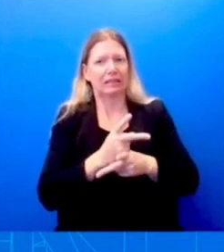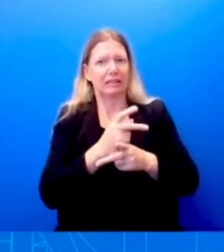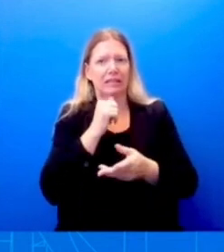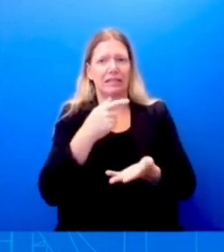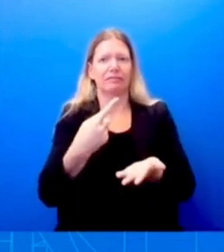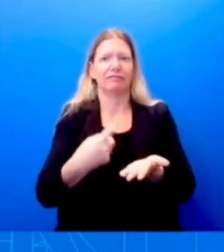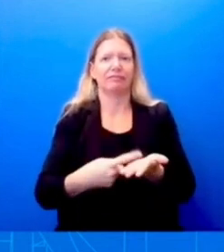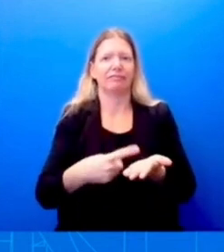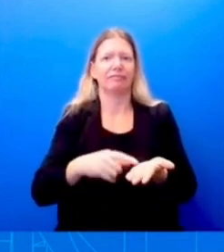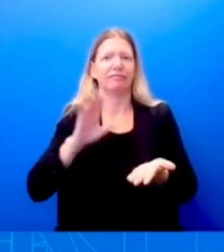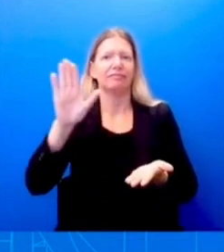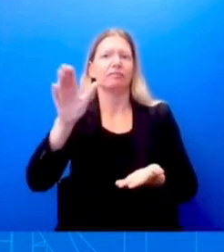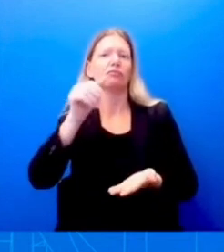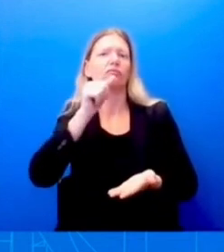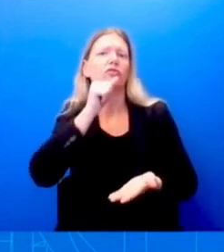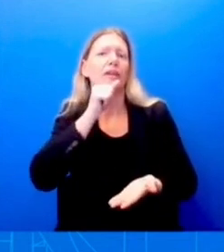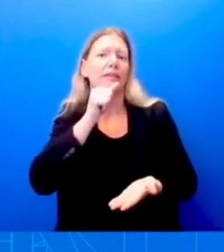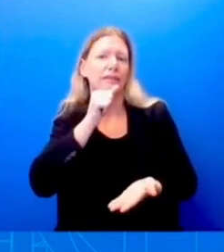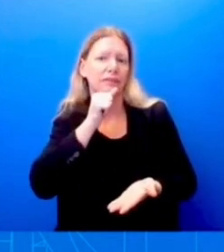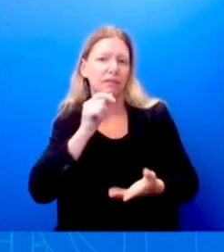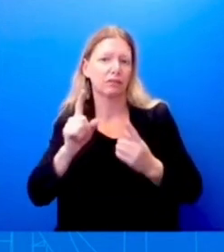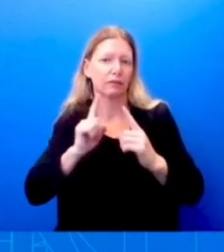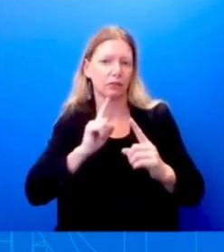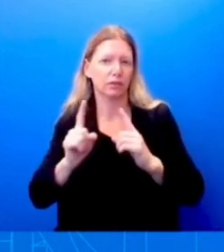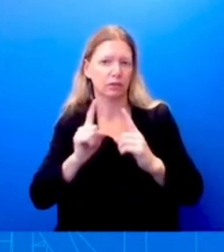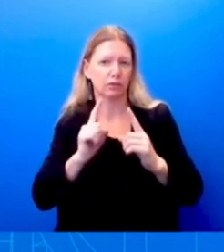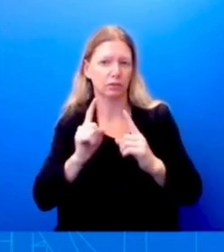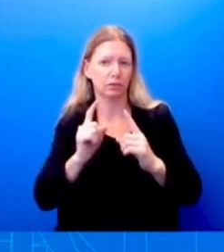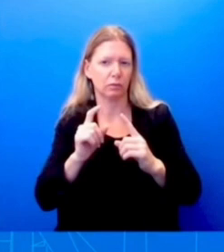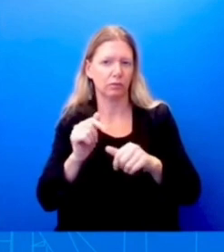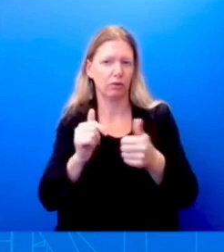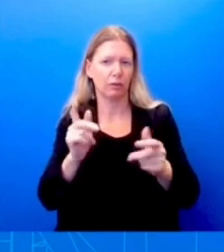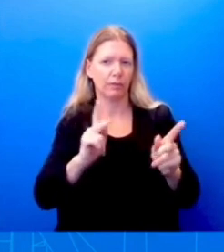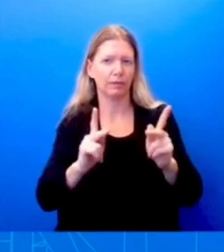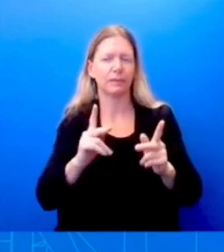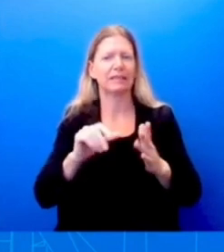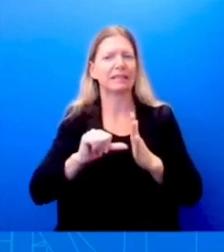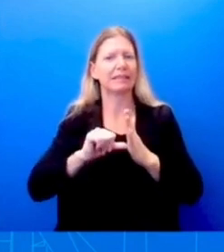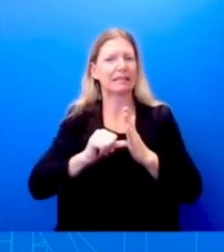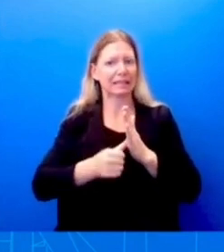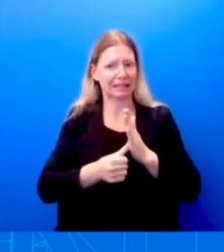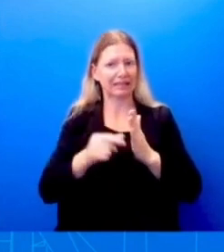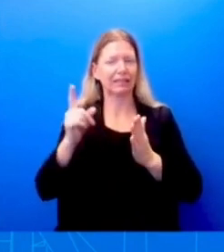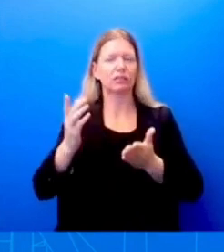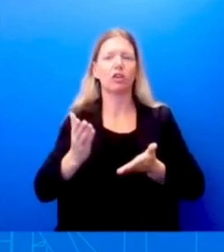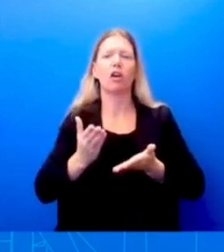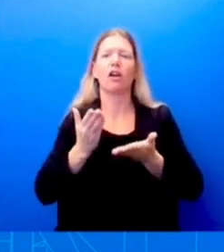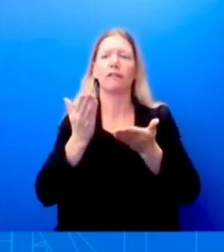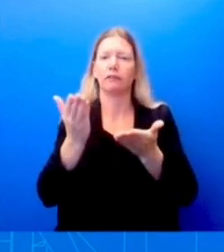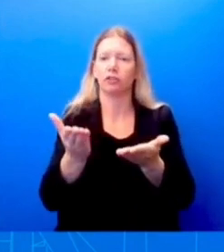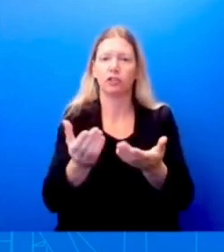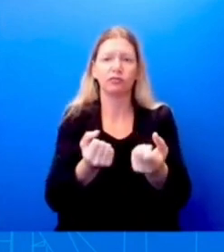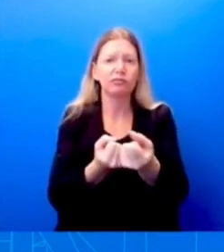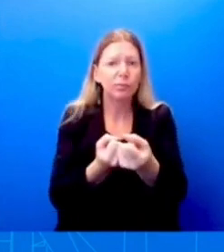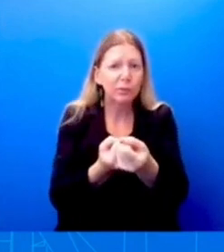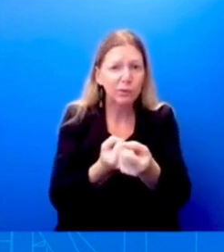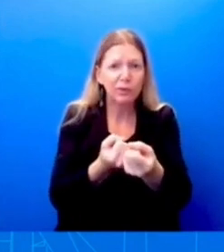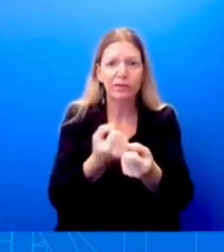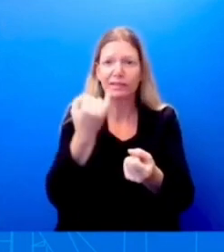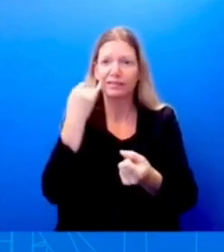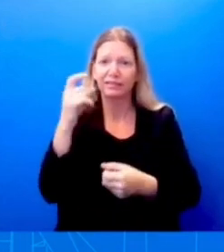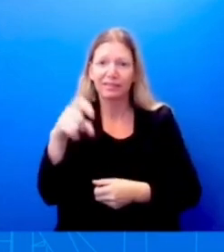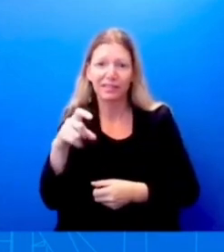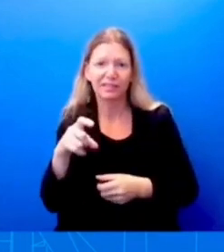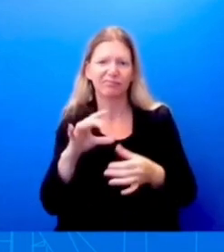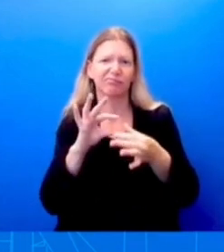the President offering any assistance that the Governor might need as, as we are talking about the Jacksonville shooting, as you all know, and